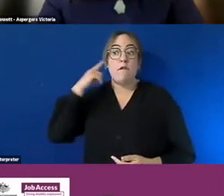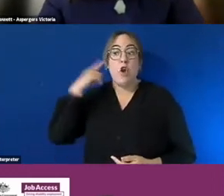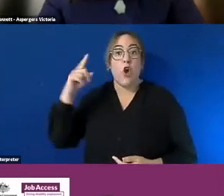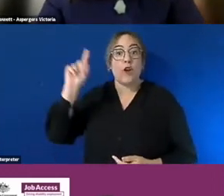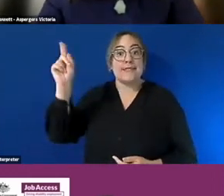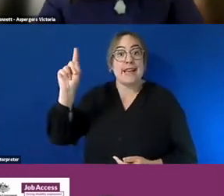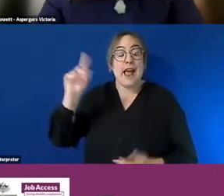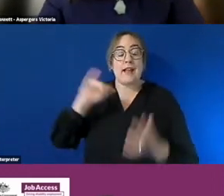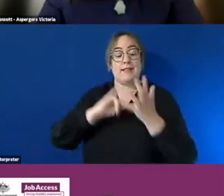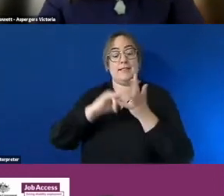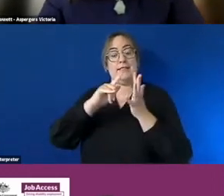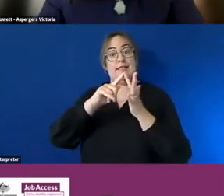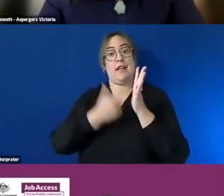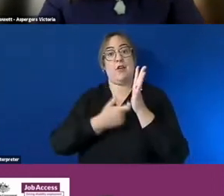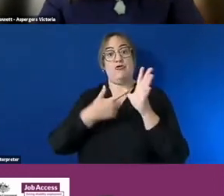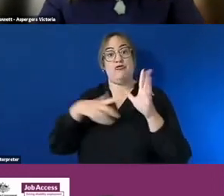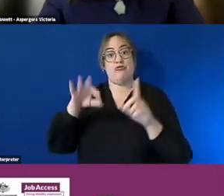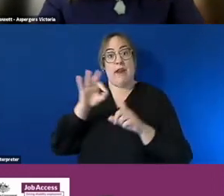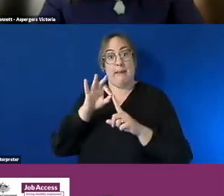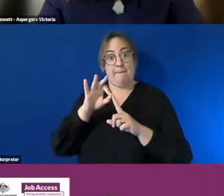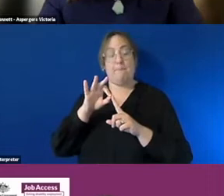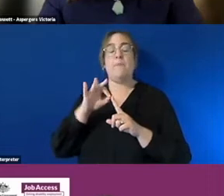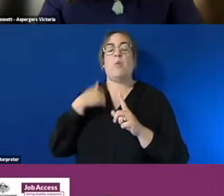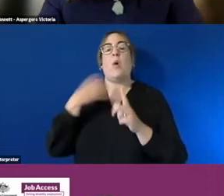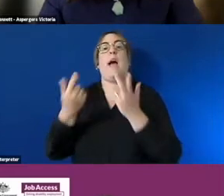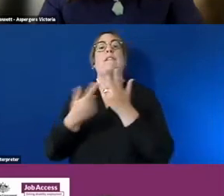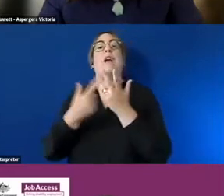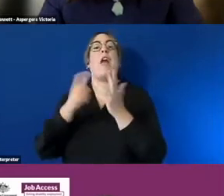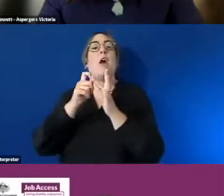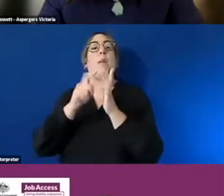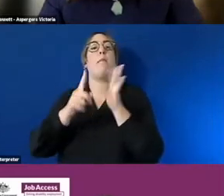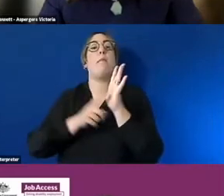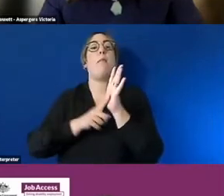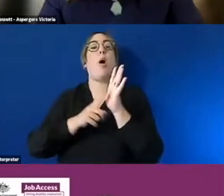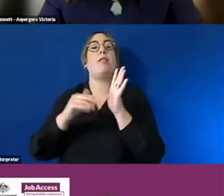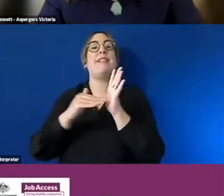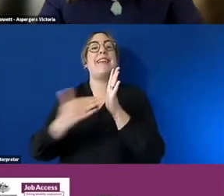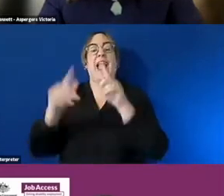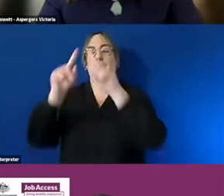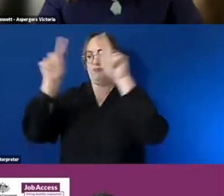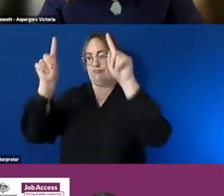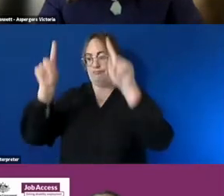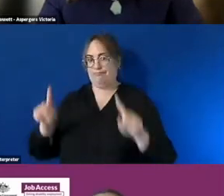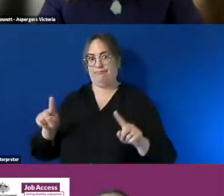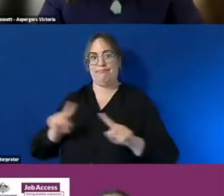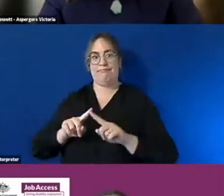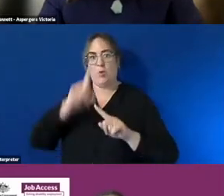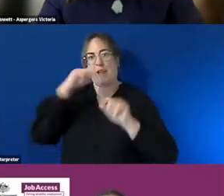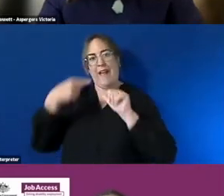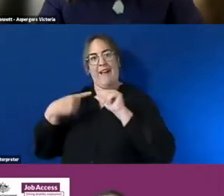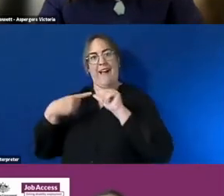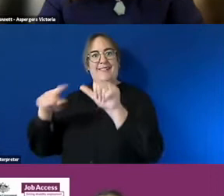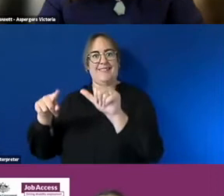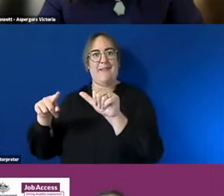sarap so far uh here's another poll that we'll just launch uh which might help you sort of uh with your thinking